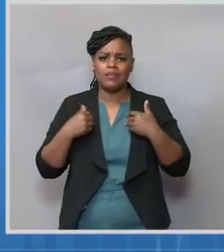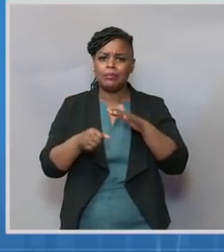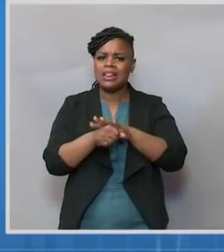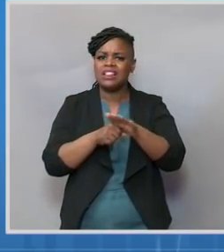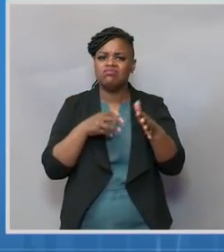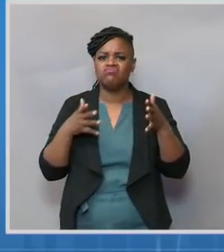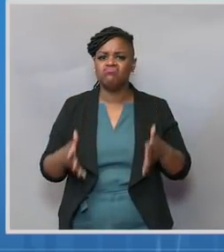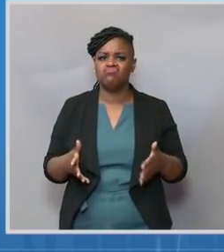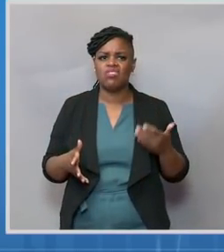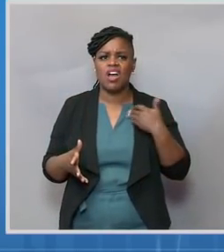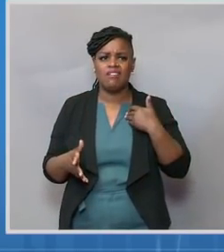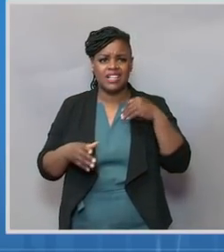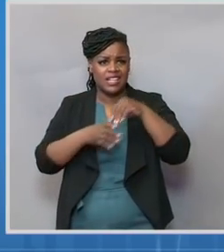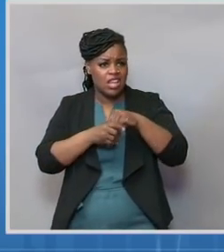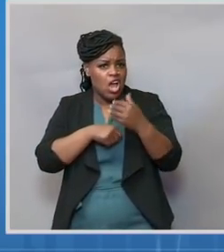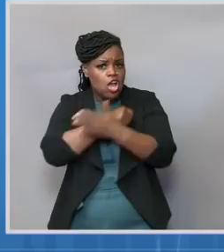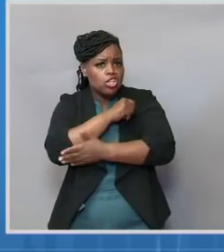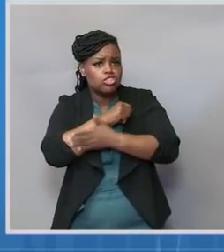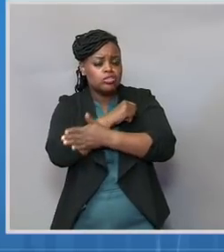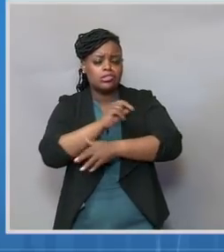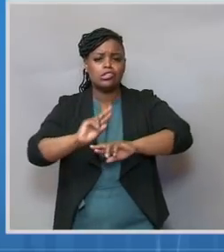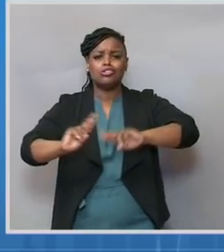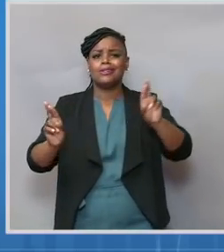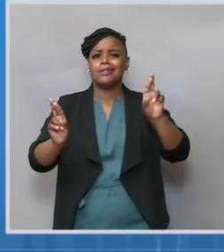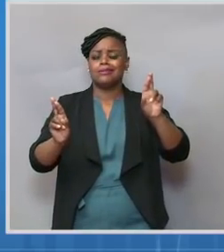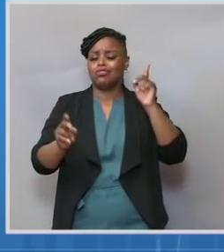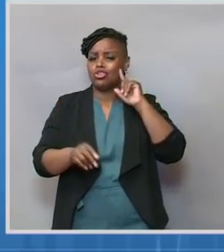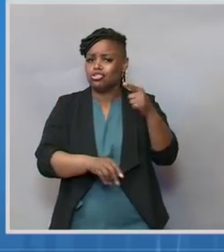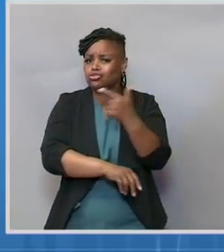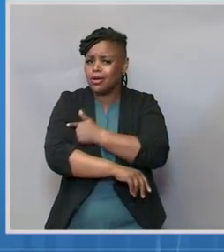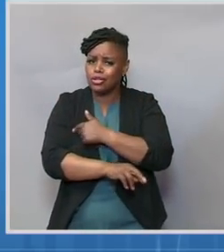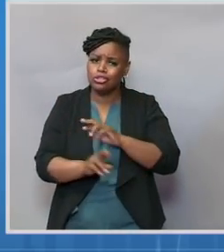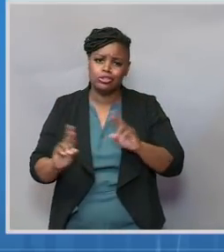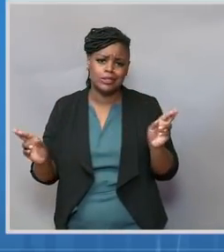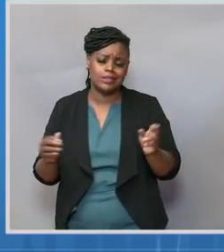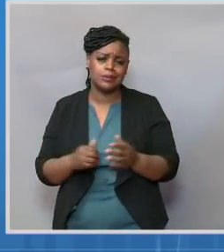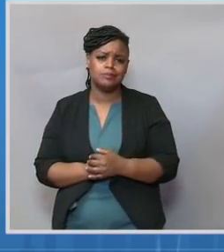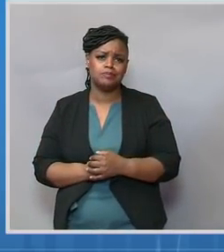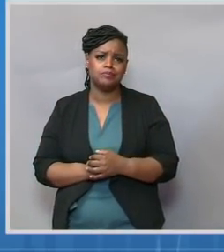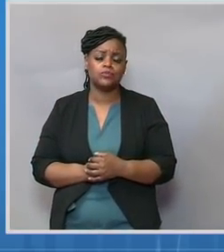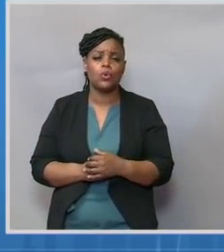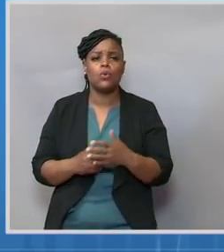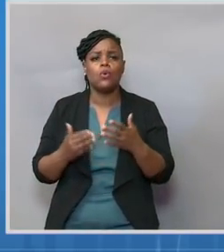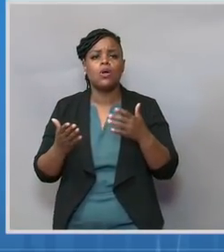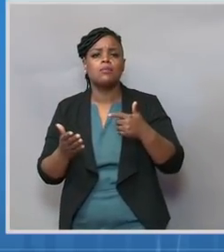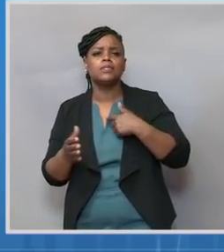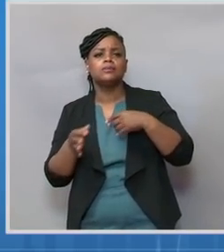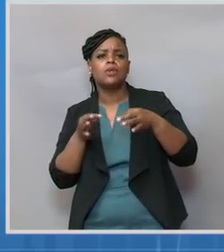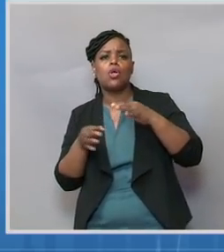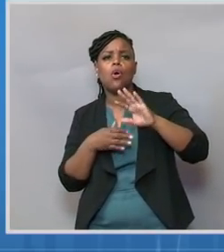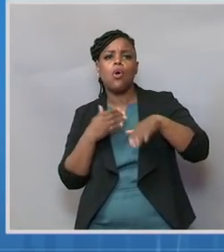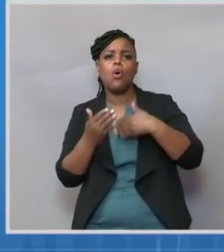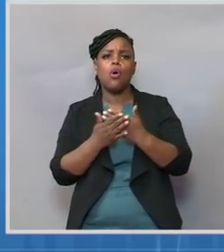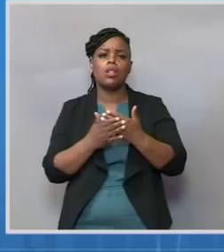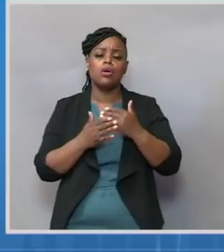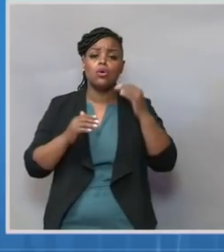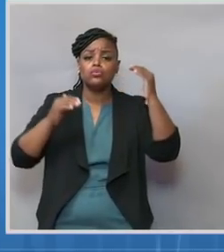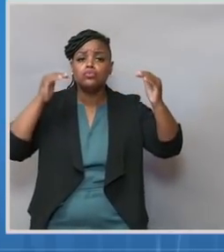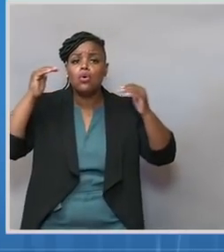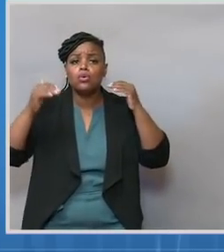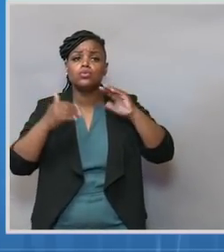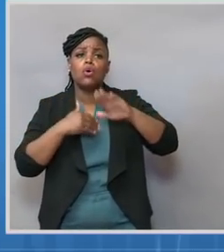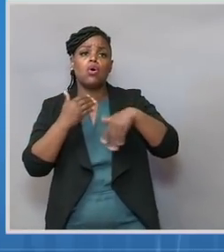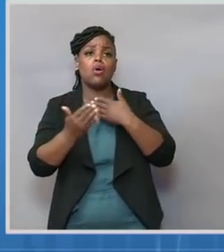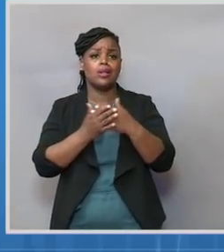Moderna and Pfizer, ready to be administered. And now, as we've talked about, all adults, all individuals 16 and over, are